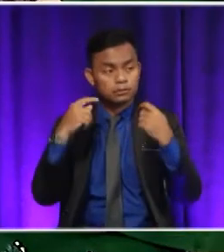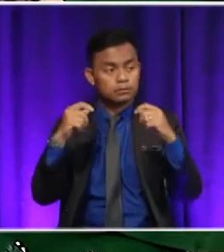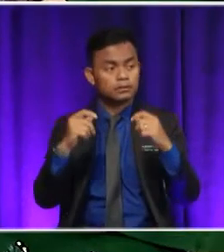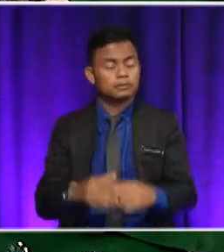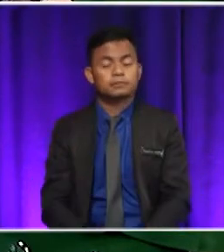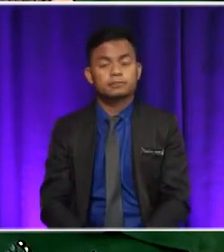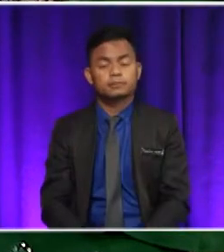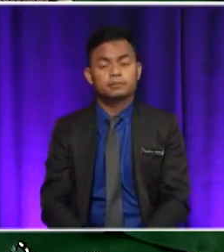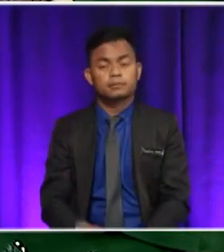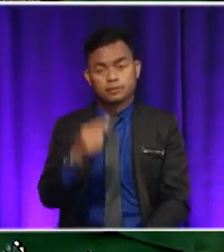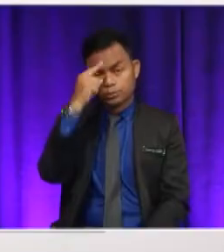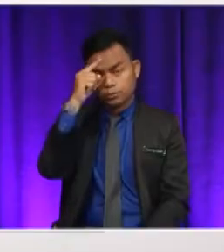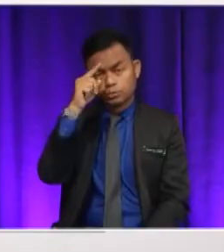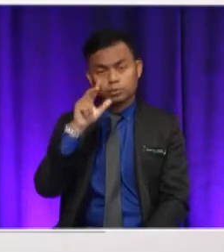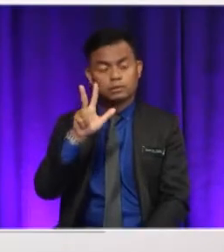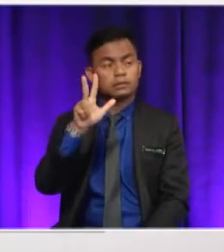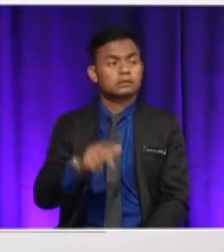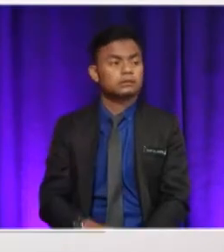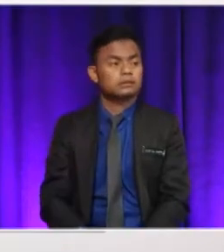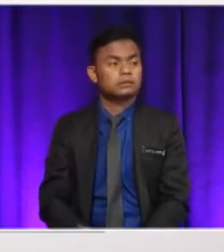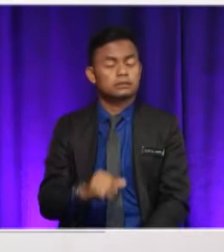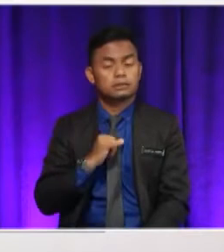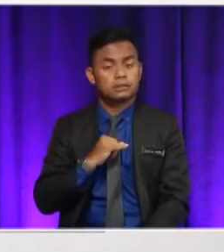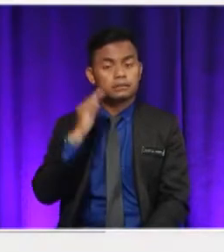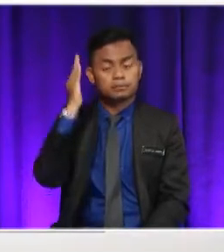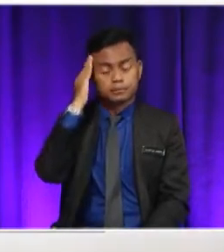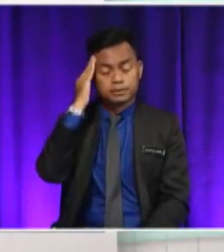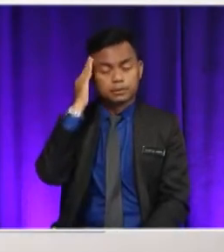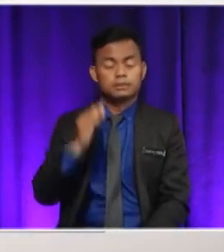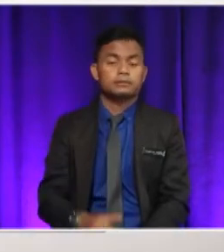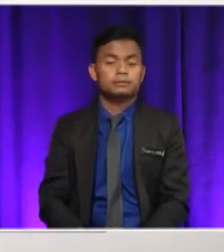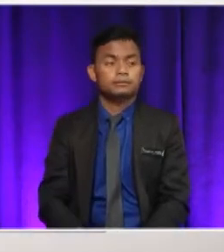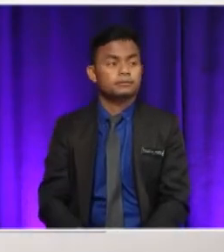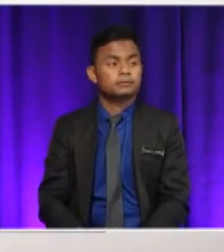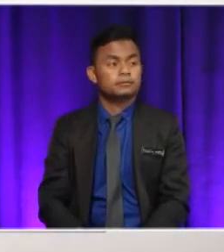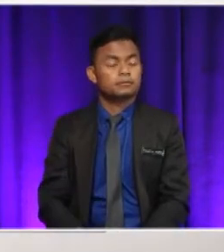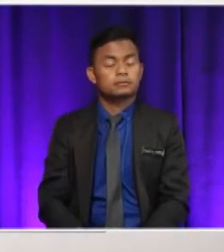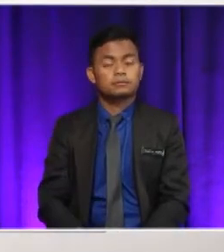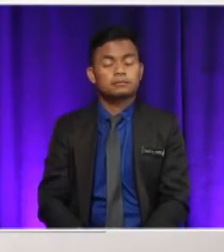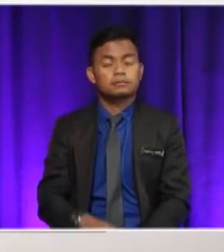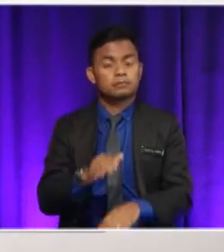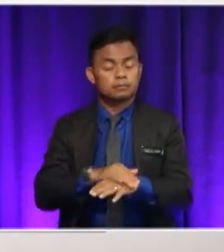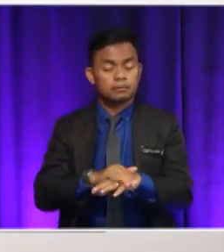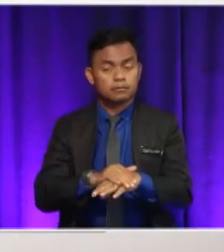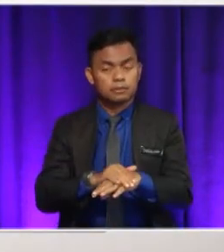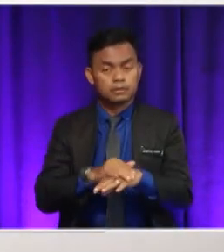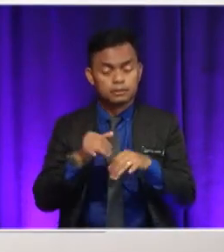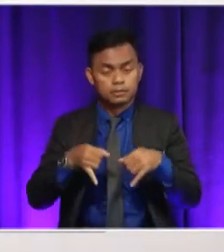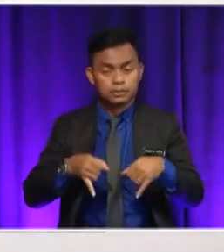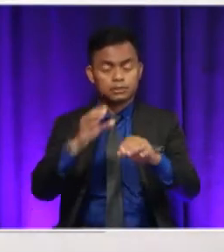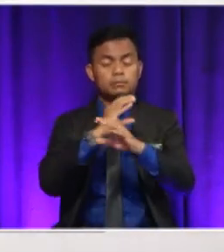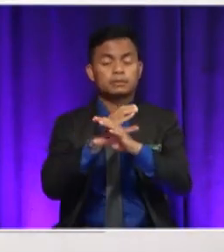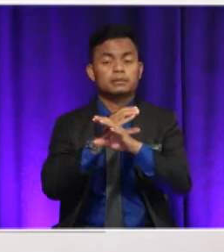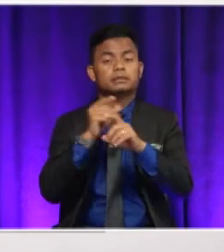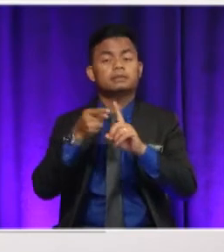For the third paragraph, I believe that Stafford and Cho went through many challenges and dangers especially from